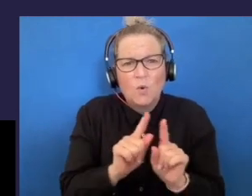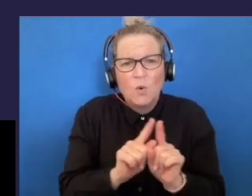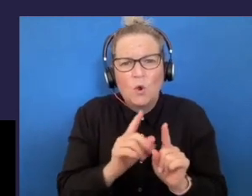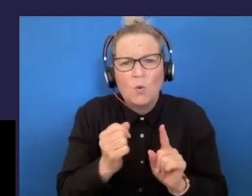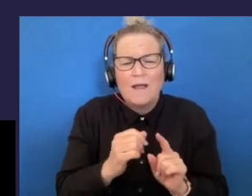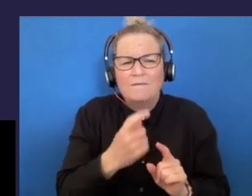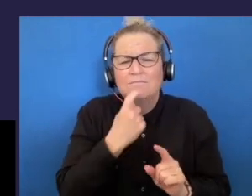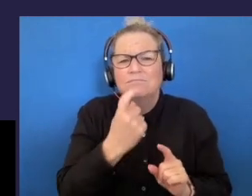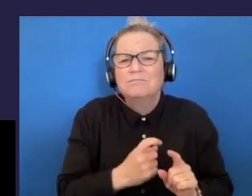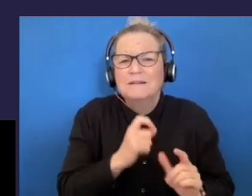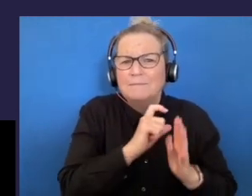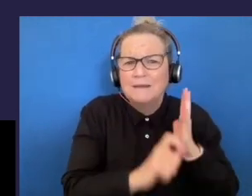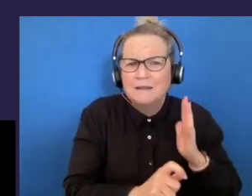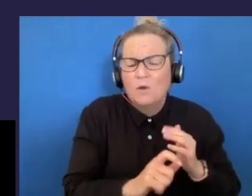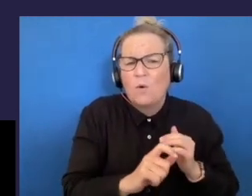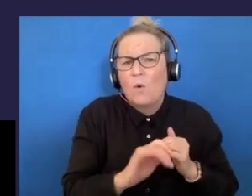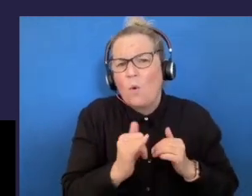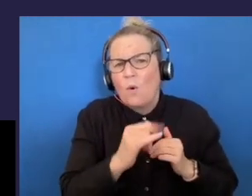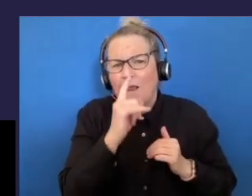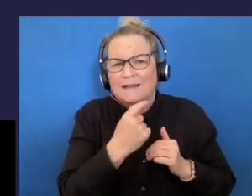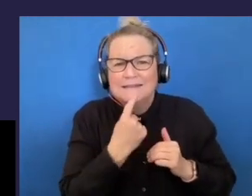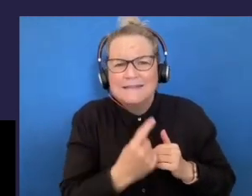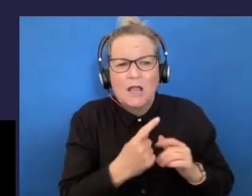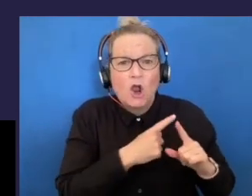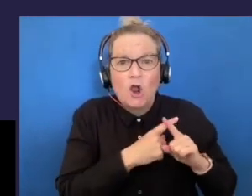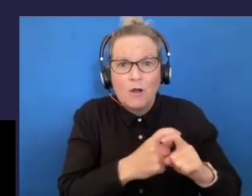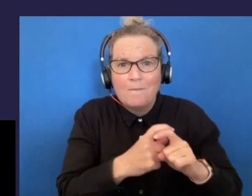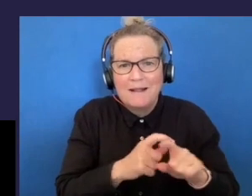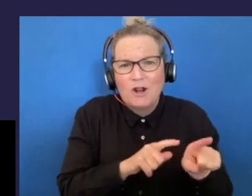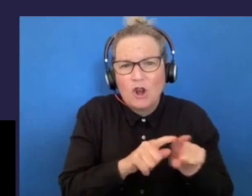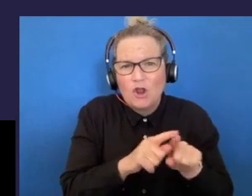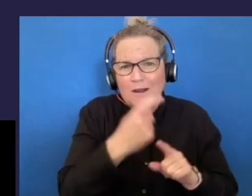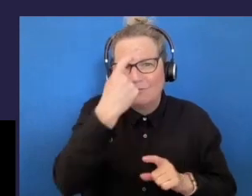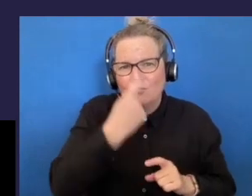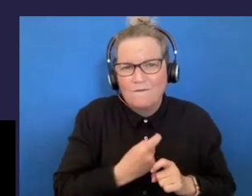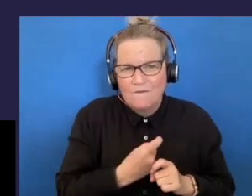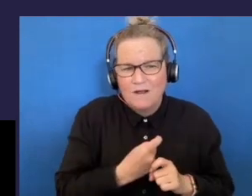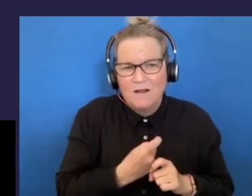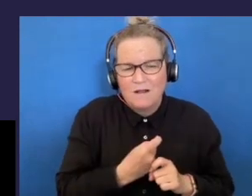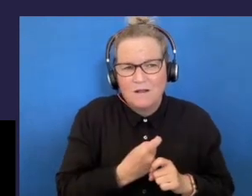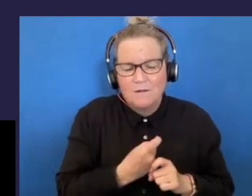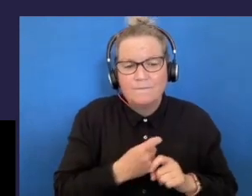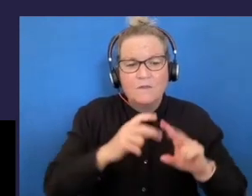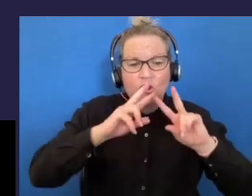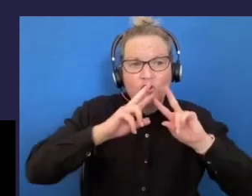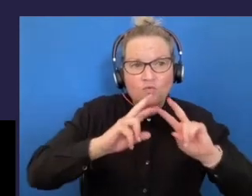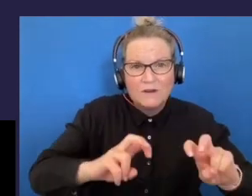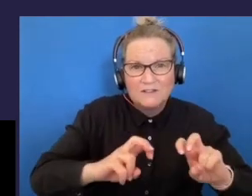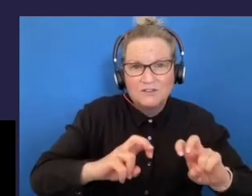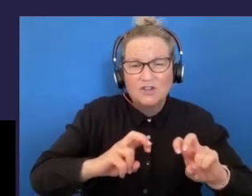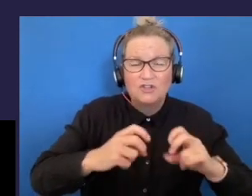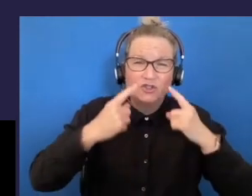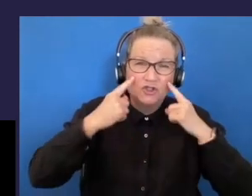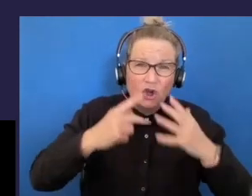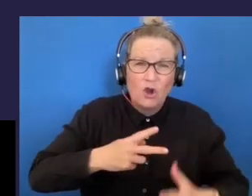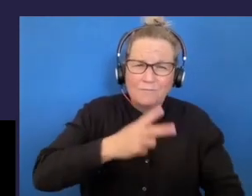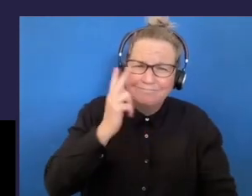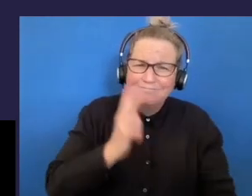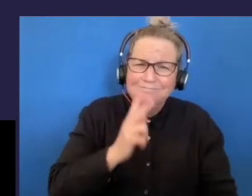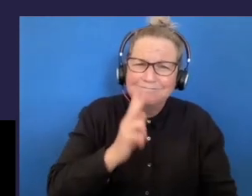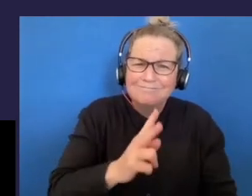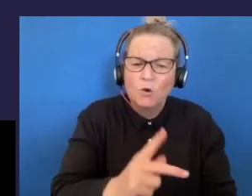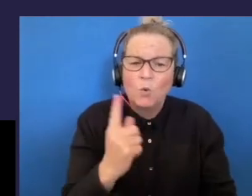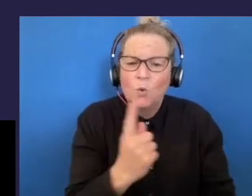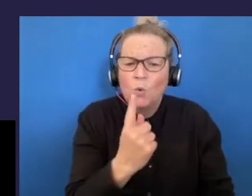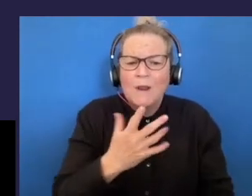or who we will refer to as having complex learning profiles. Research continues to show that even for students requiring